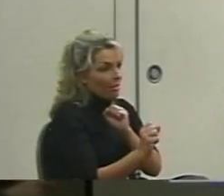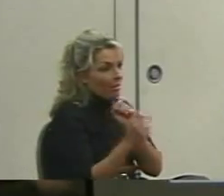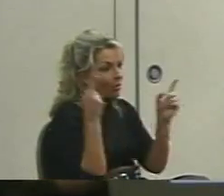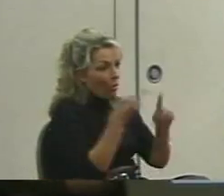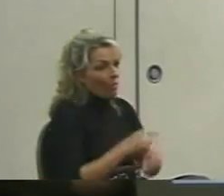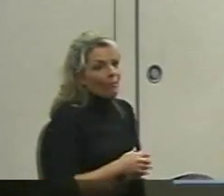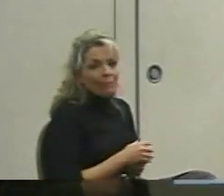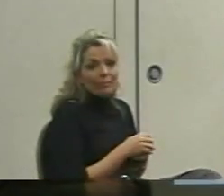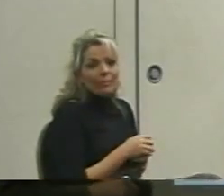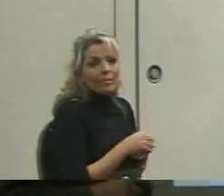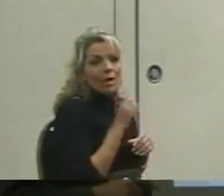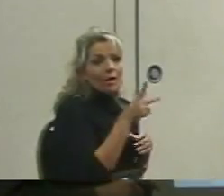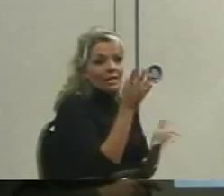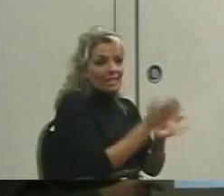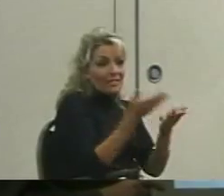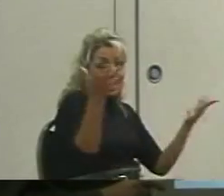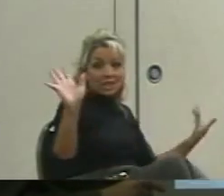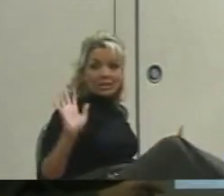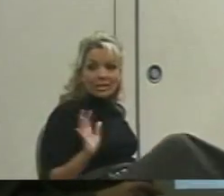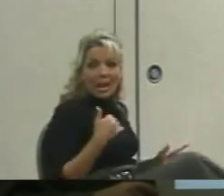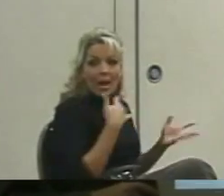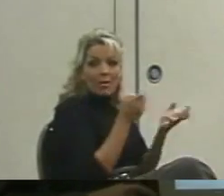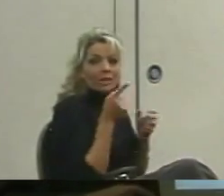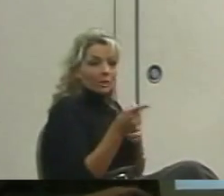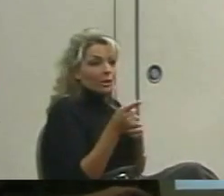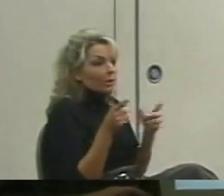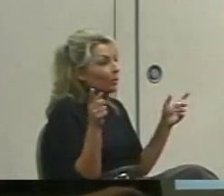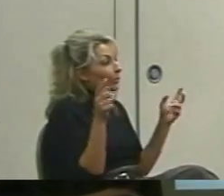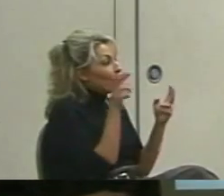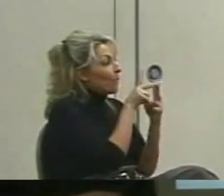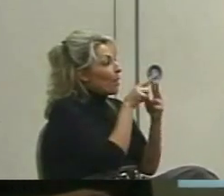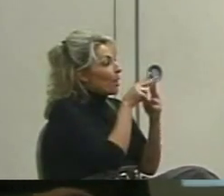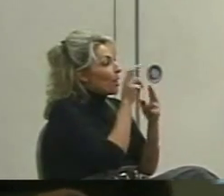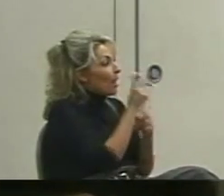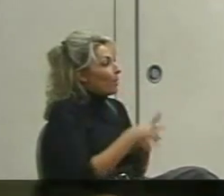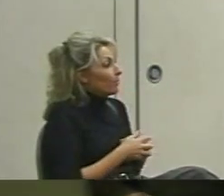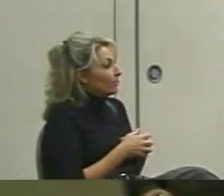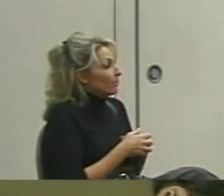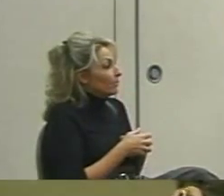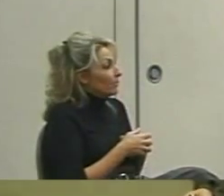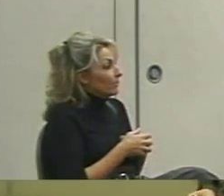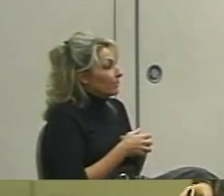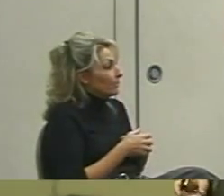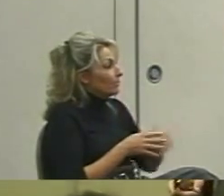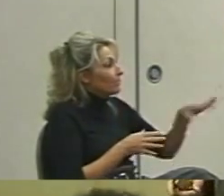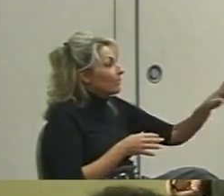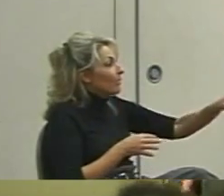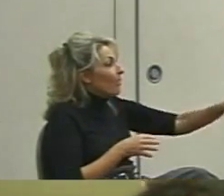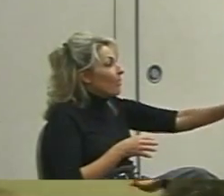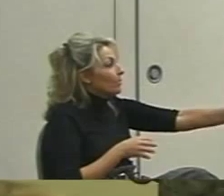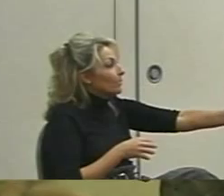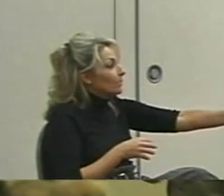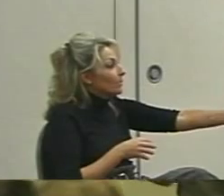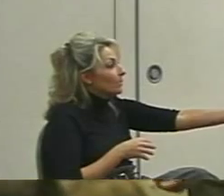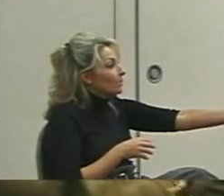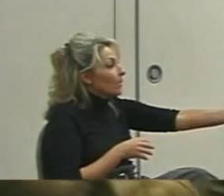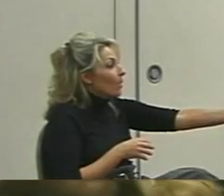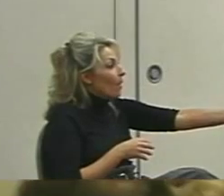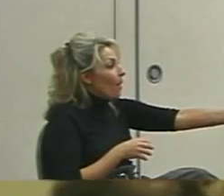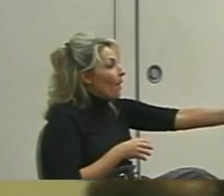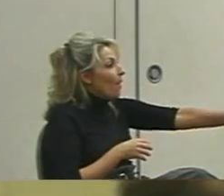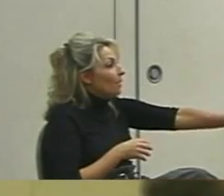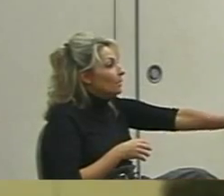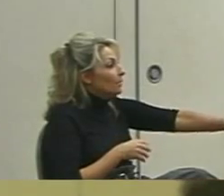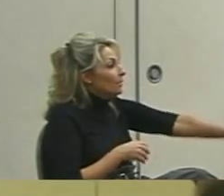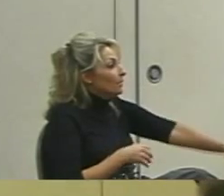Okay. Stop. I want you to get with your partner and I want you to look at your number of tallies and their number of